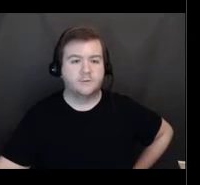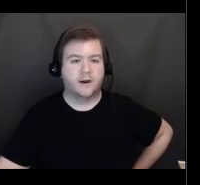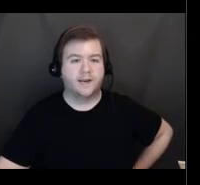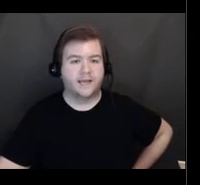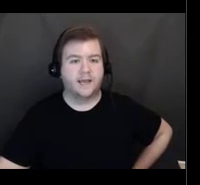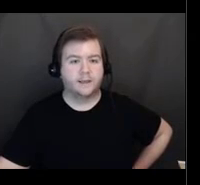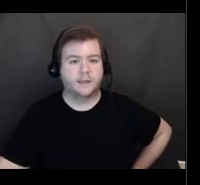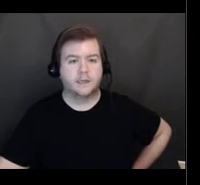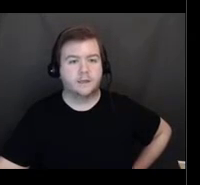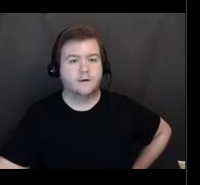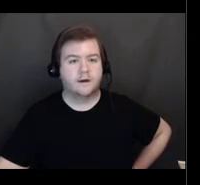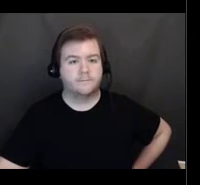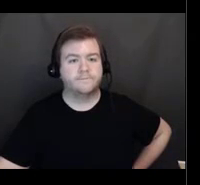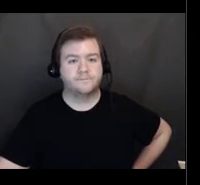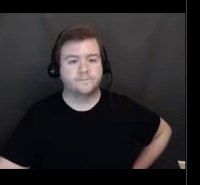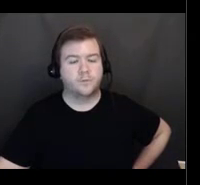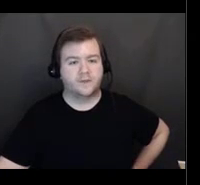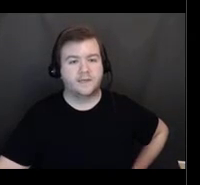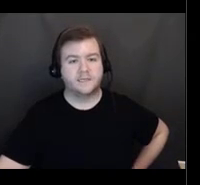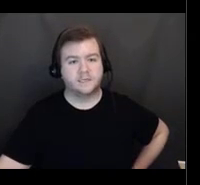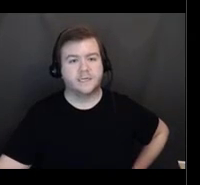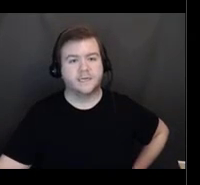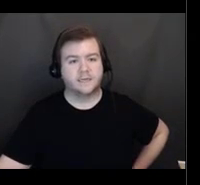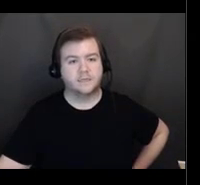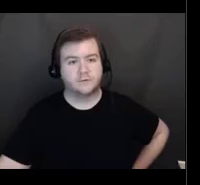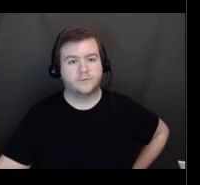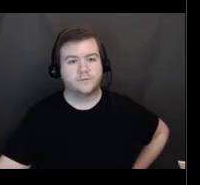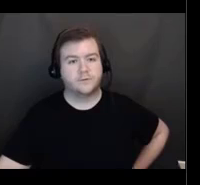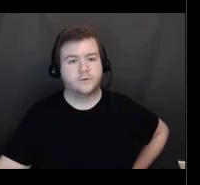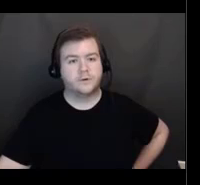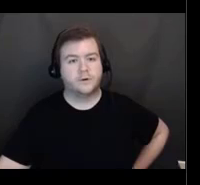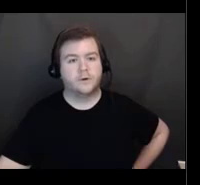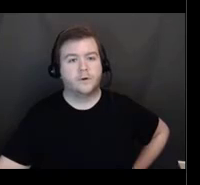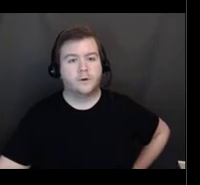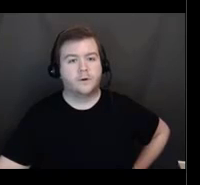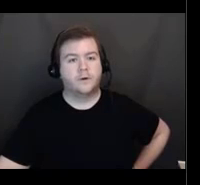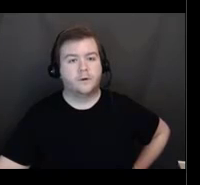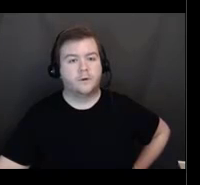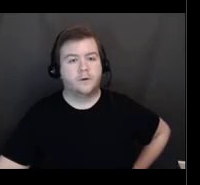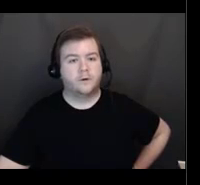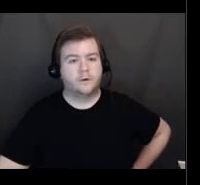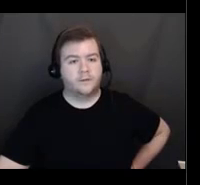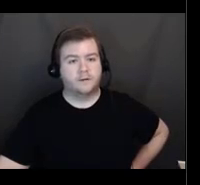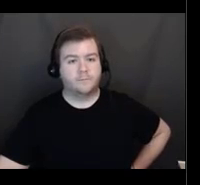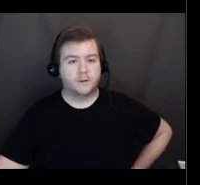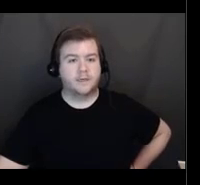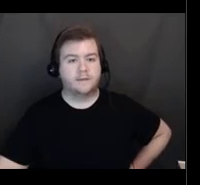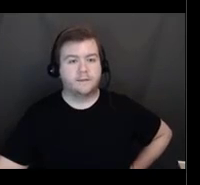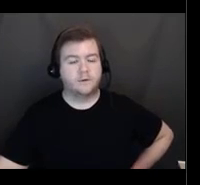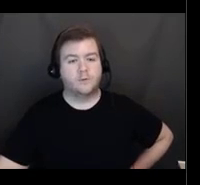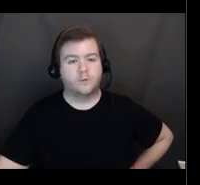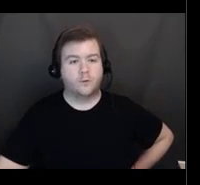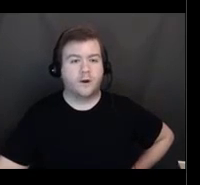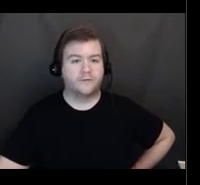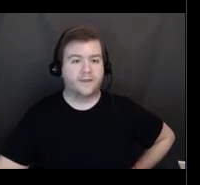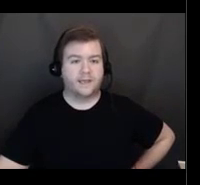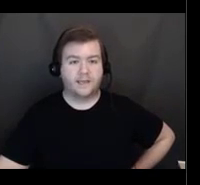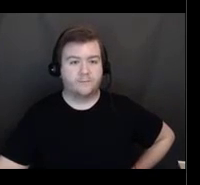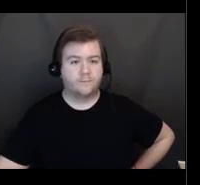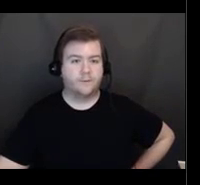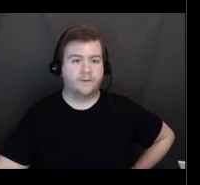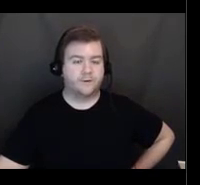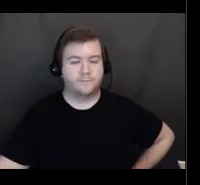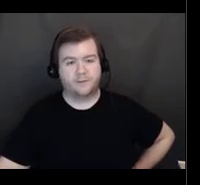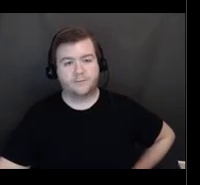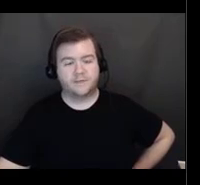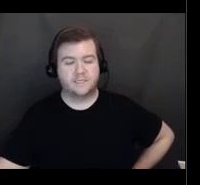the TTY and it has what they need to connect to the person and whoever they get,